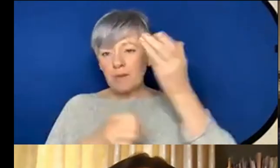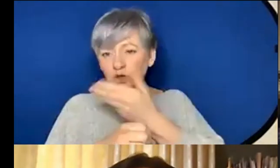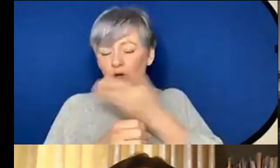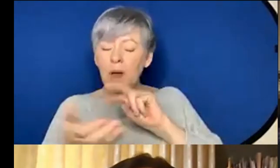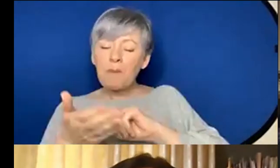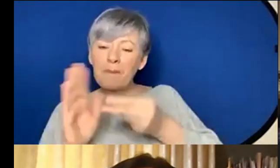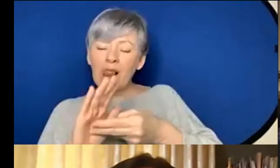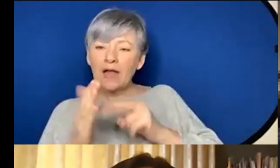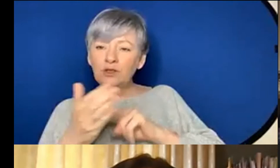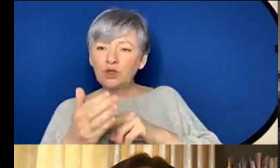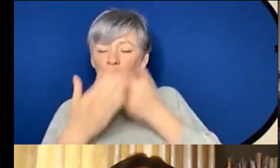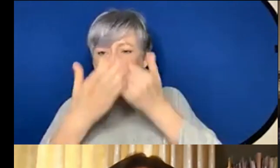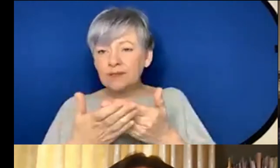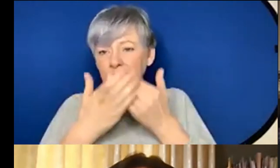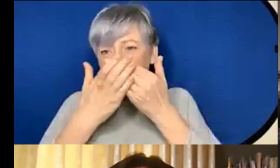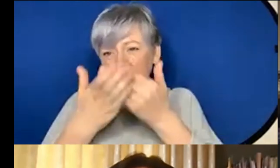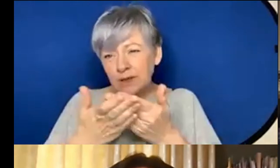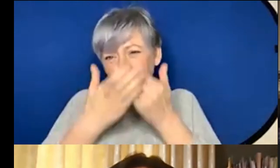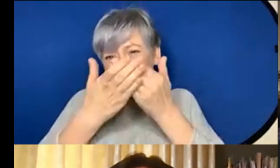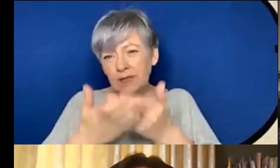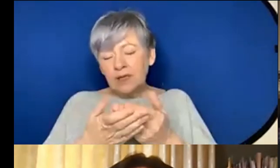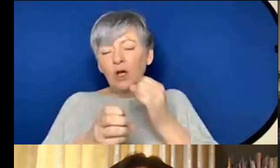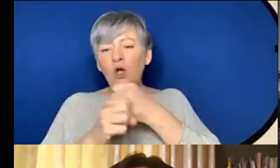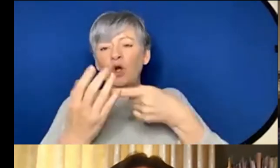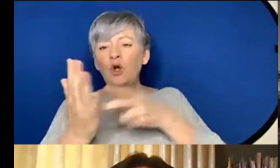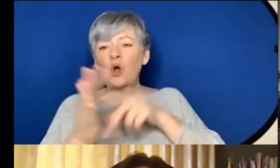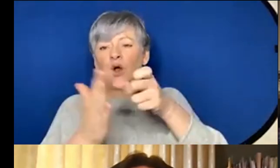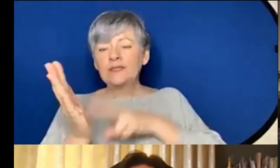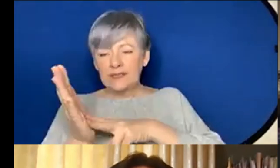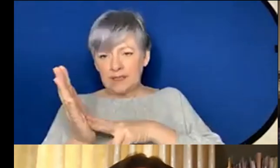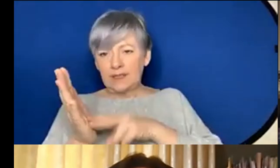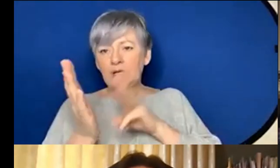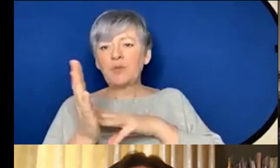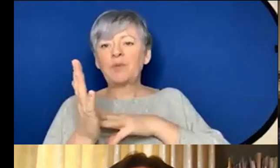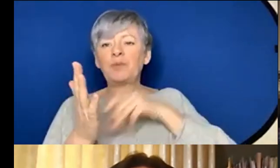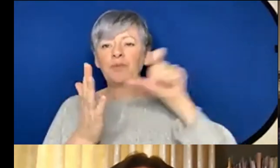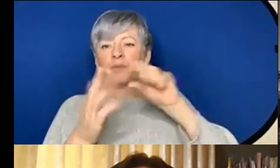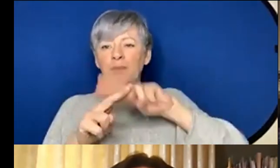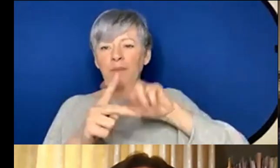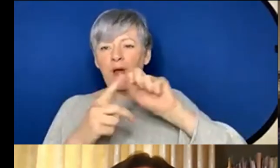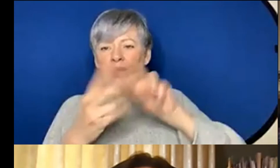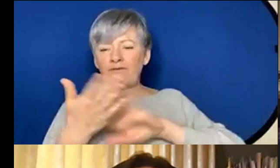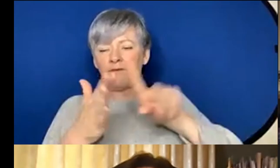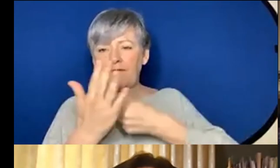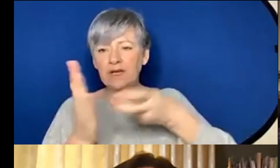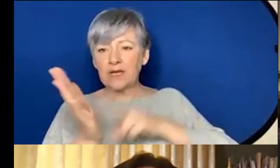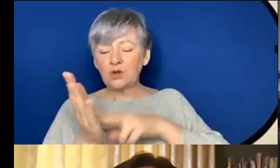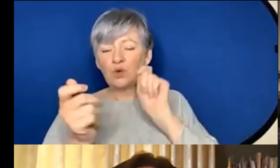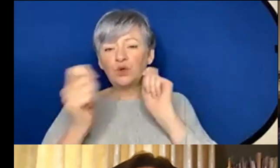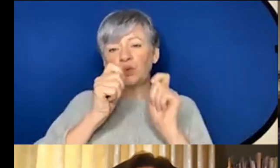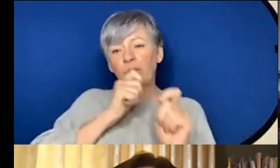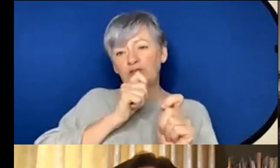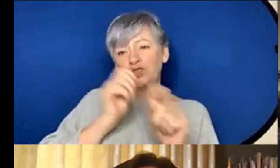at the Welsh conservatoire but um Gordon McPherson who was head of the composition department at that time asked me to switch disciplines about